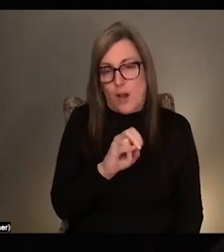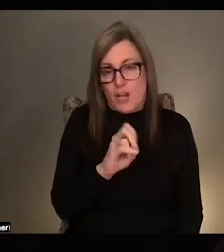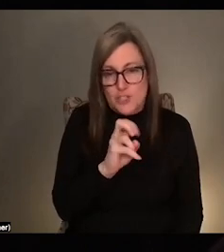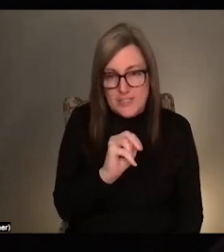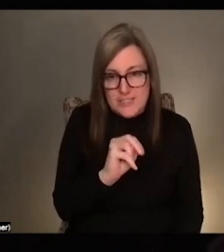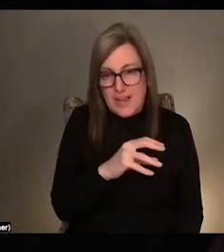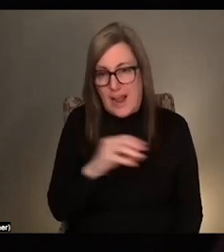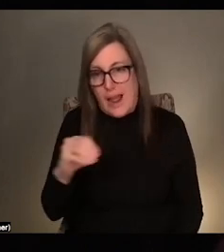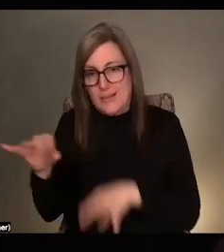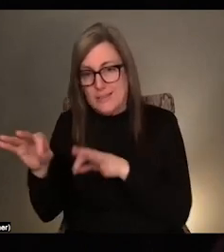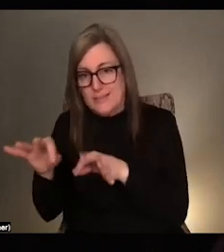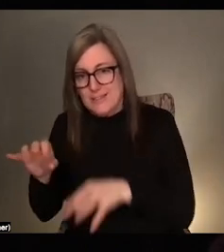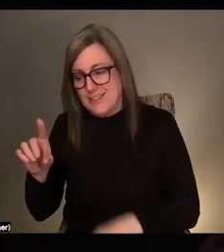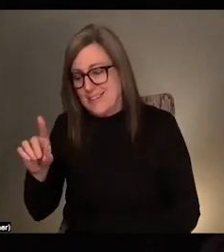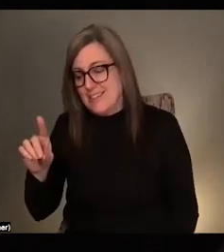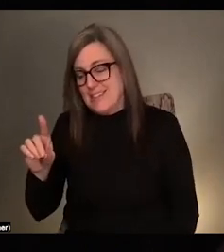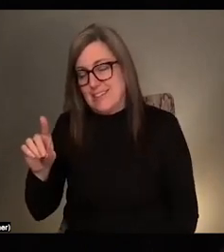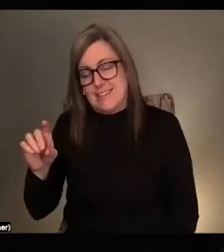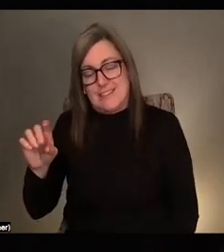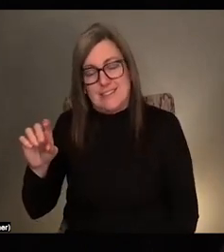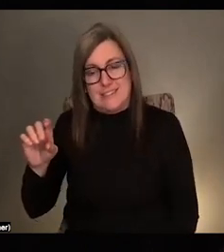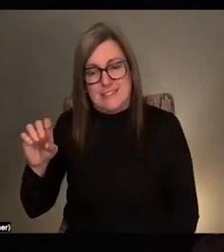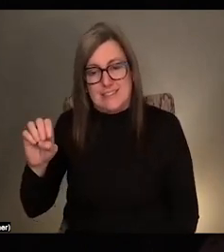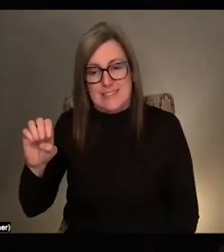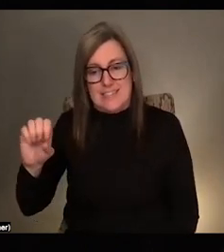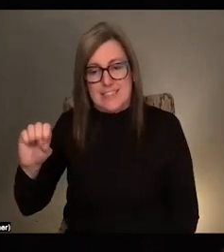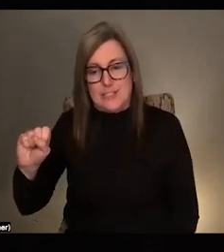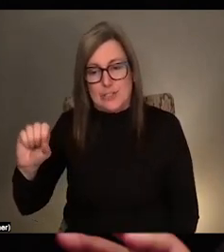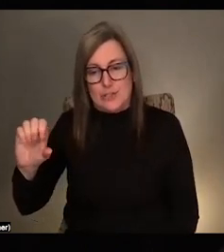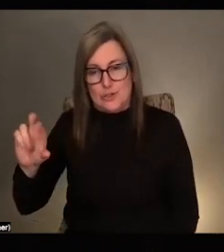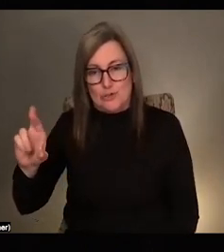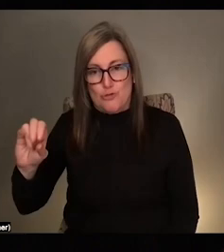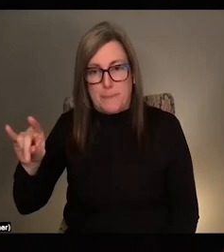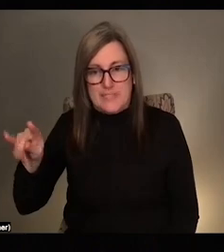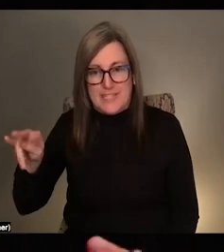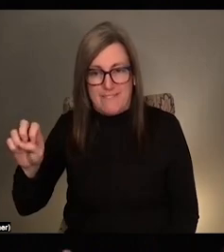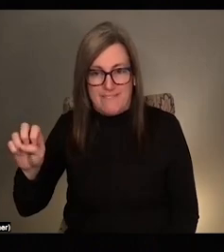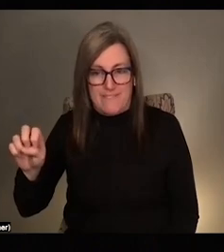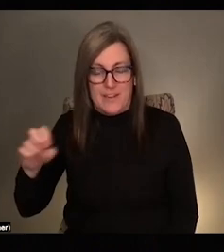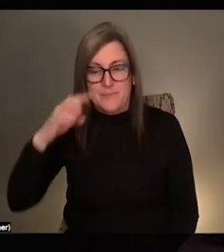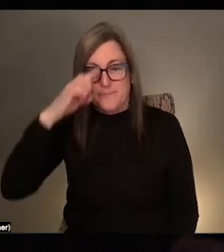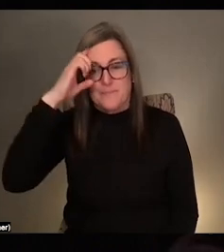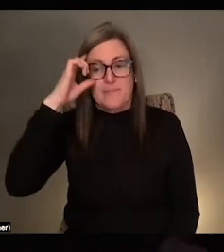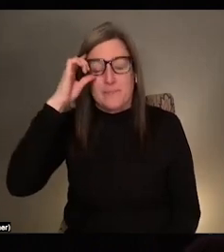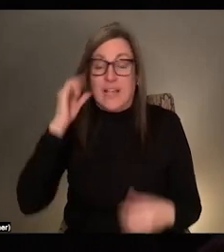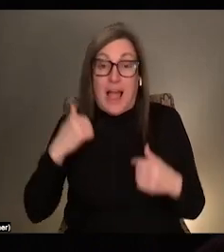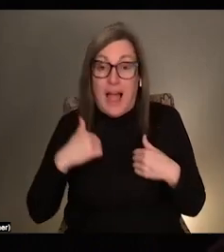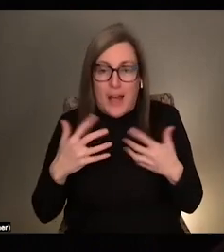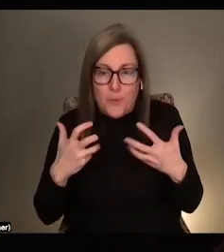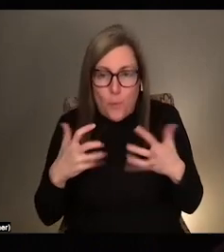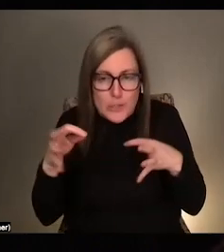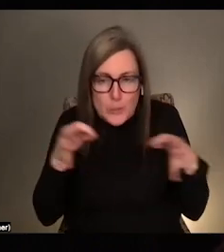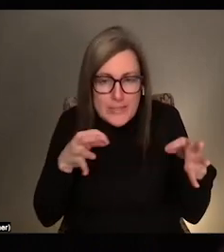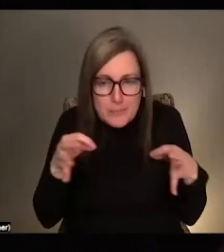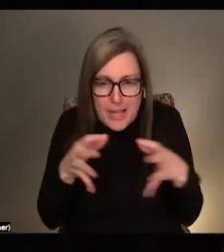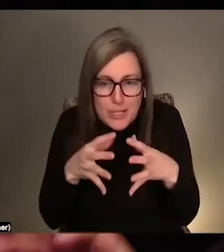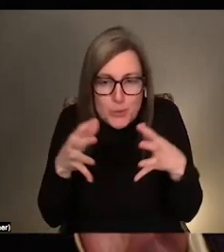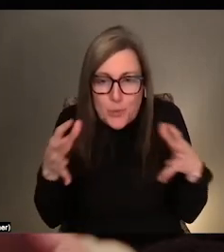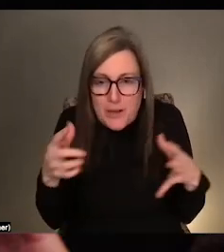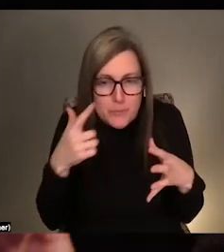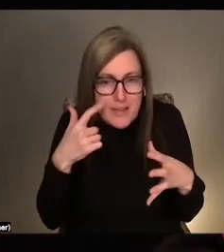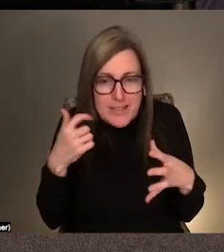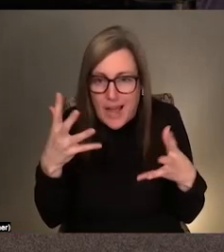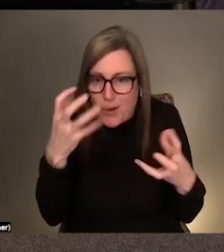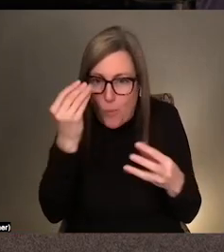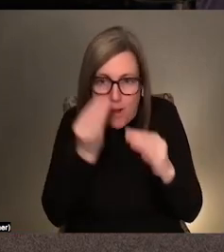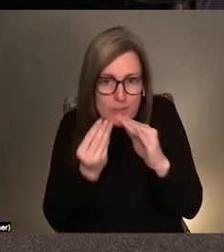highly interpretive. I don't know if I can say much more because I really don't like over determining people's experiences of my work. It's like if